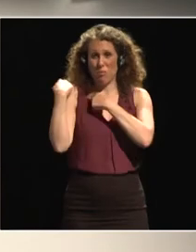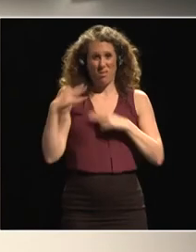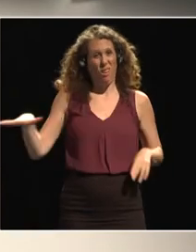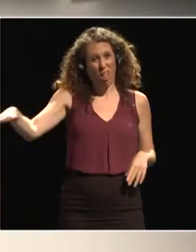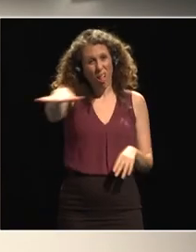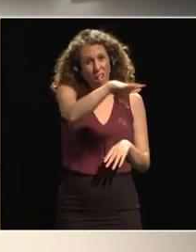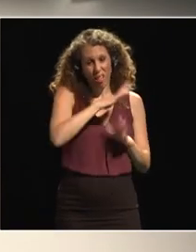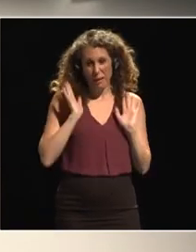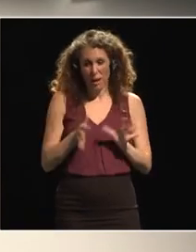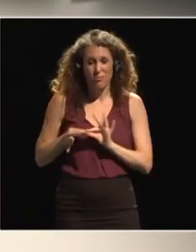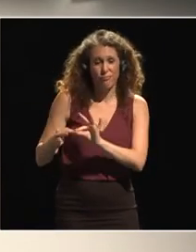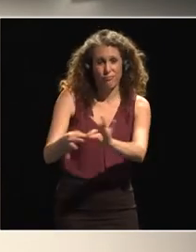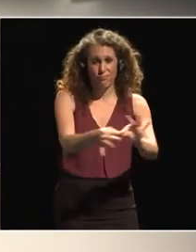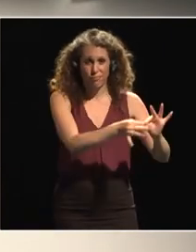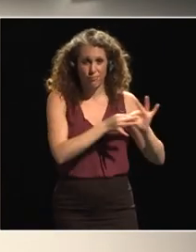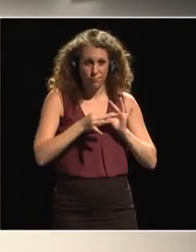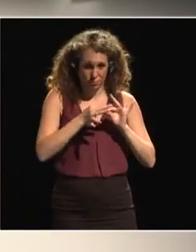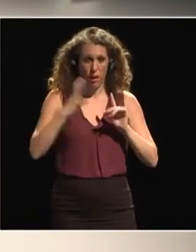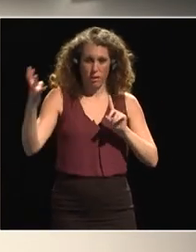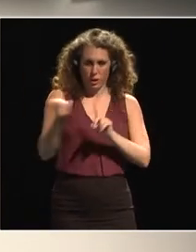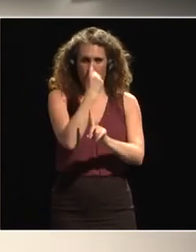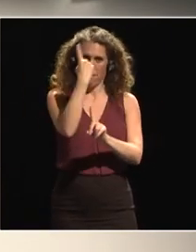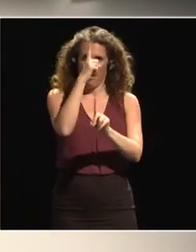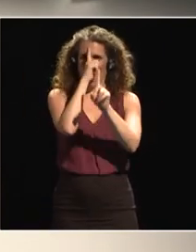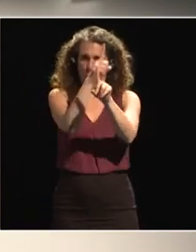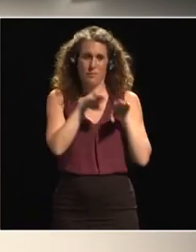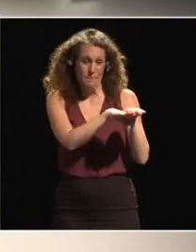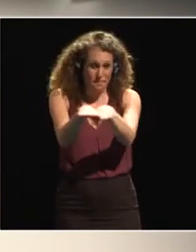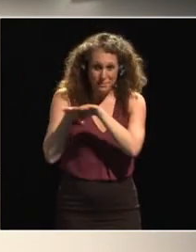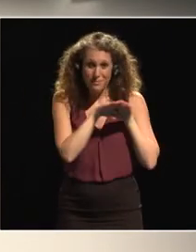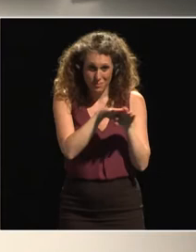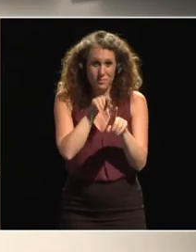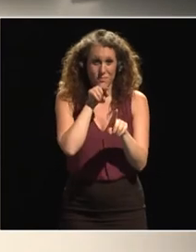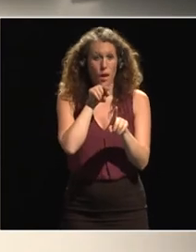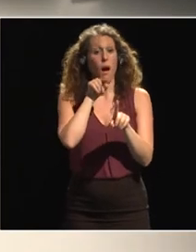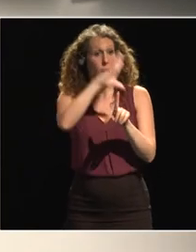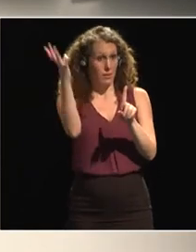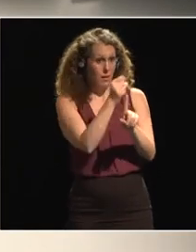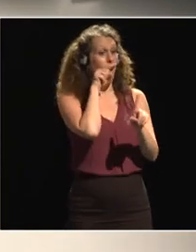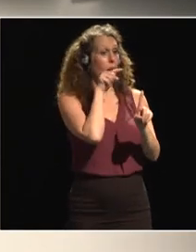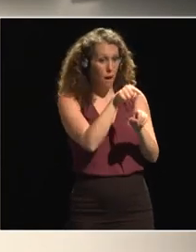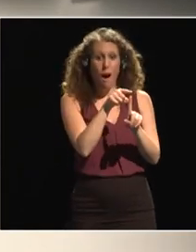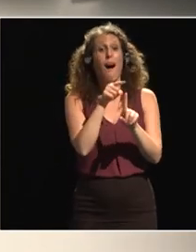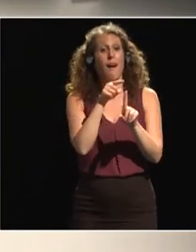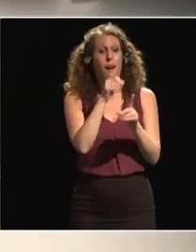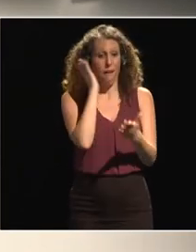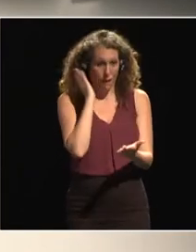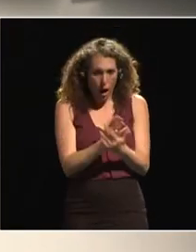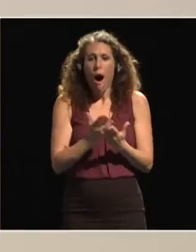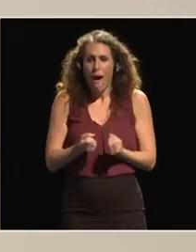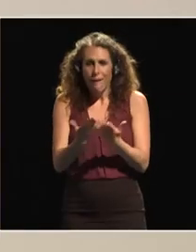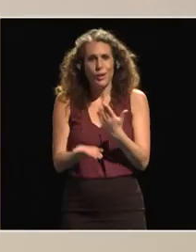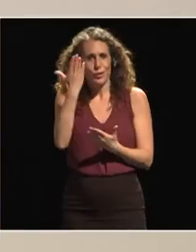us to work together on the basis of this agenda it will provide sustainable growth and decent jobs if we can succeed